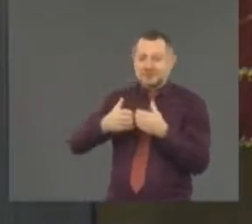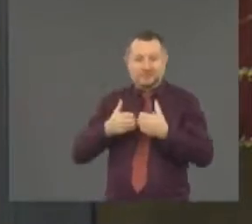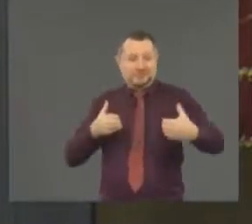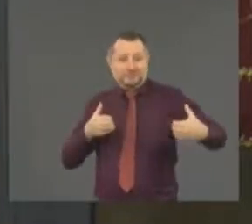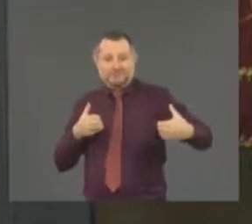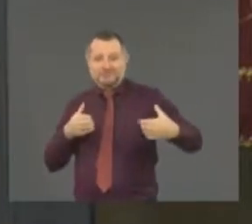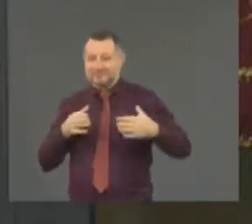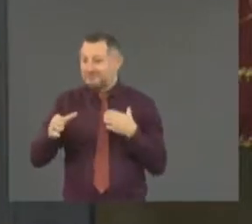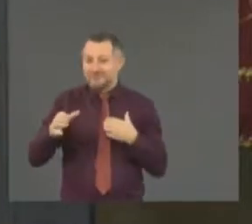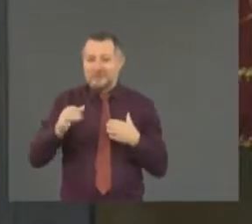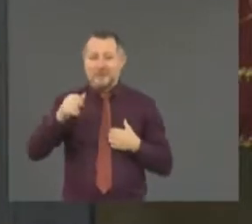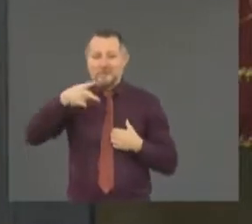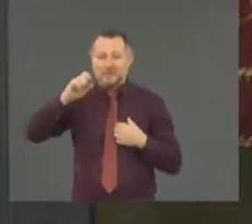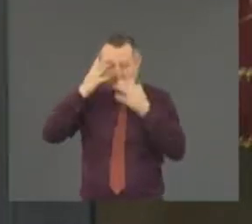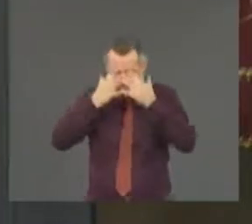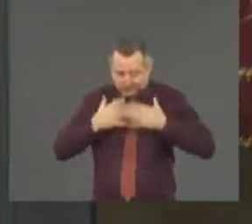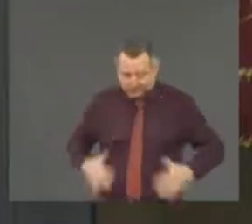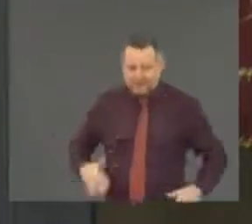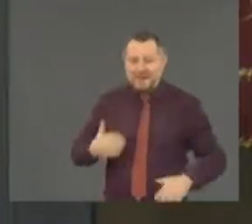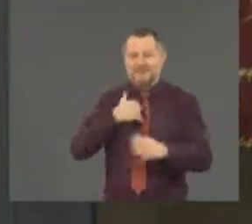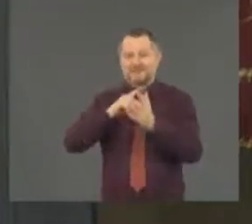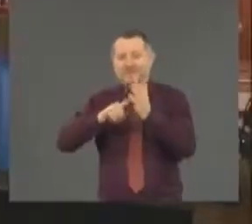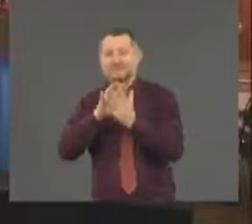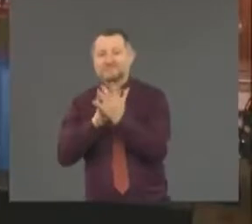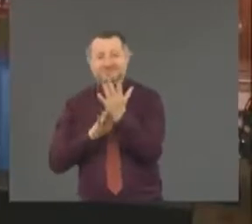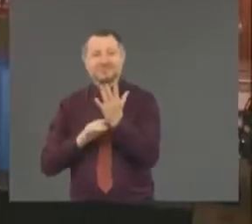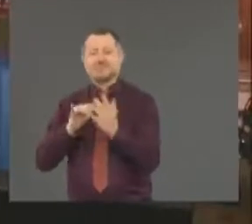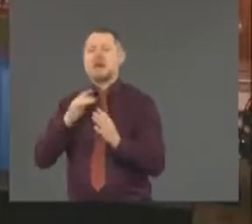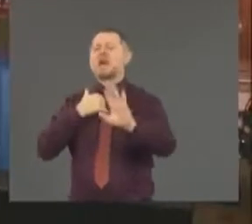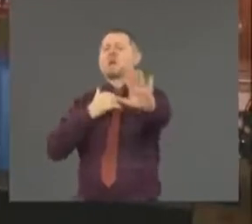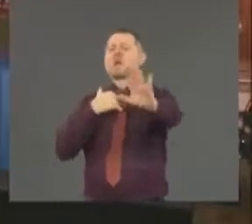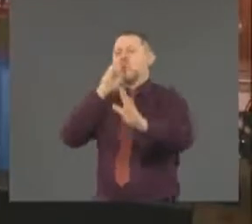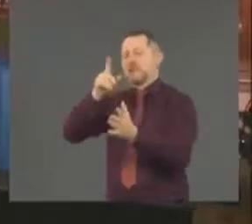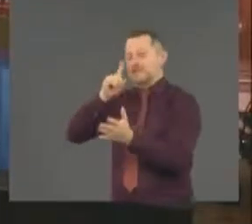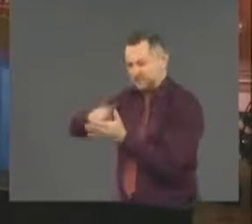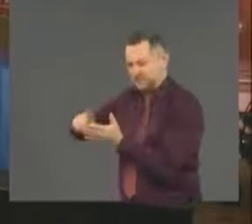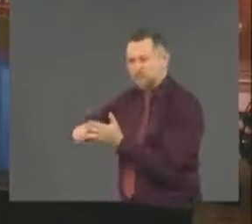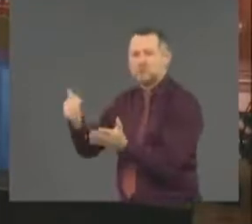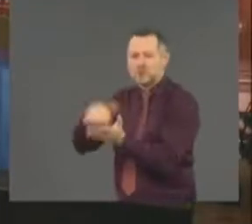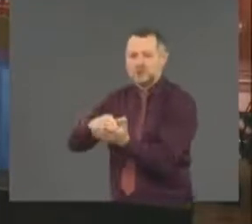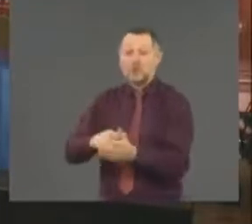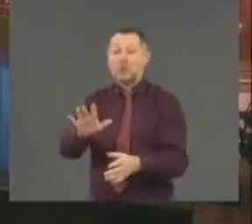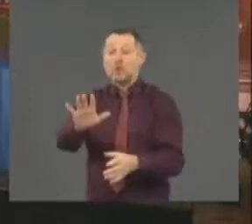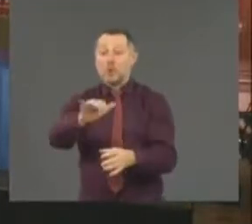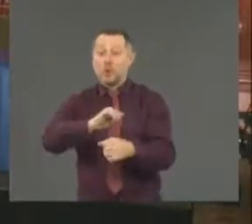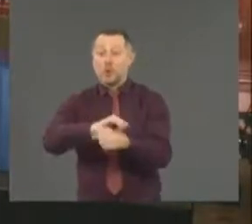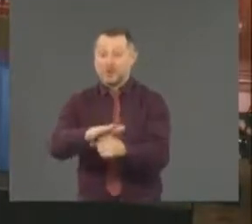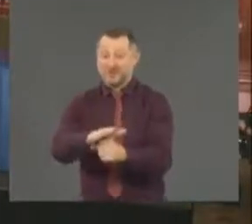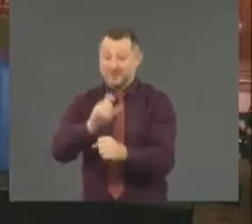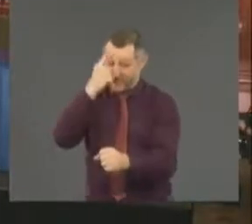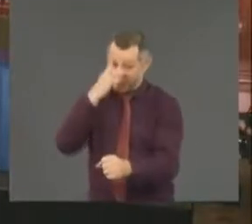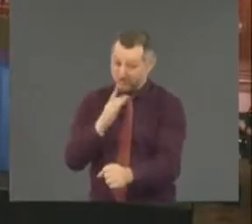13th order written on it from CMS. Looking on the COVID thing, I have worked very hard all through the COVID thing.